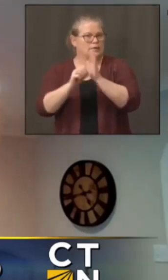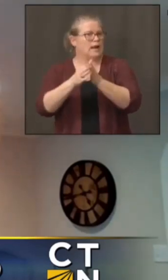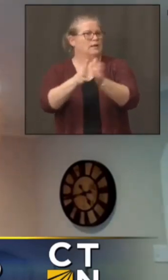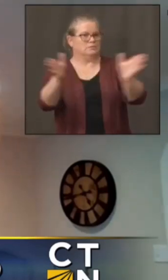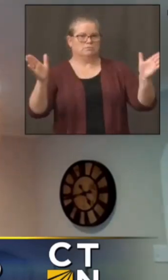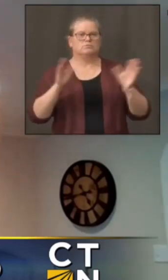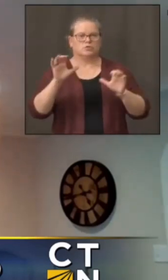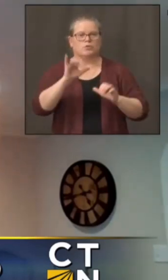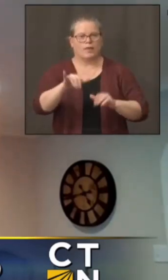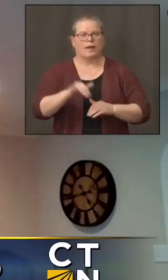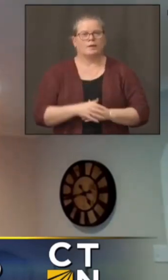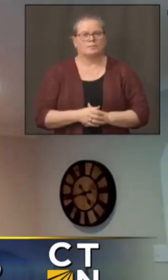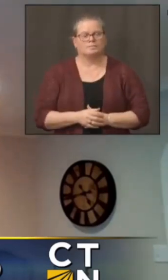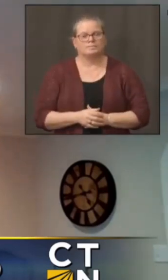tests?